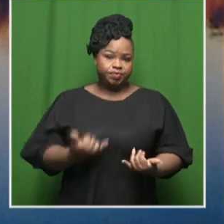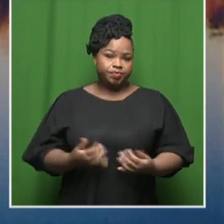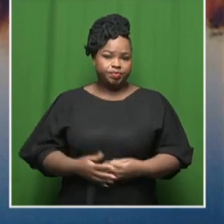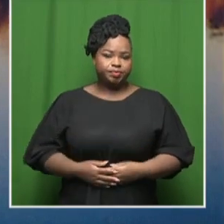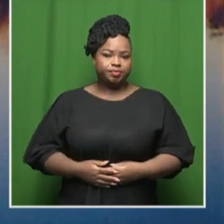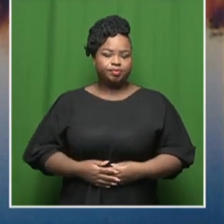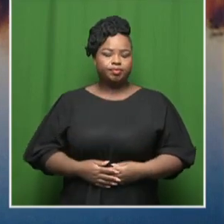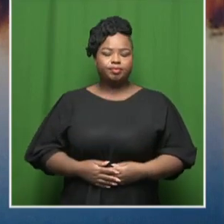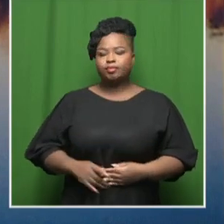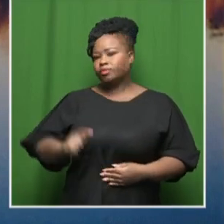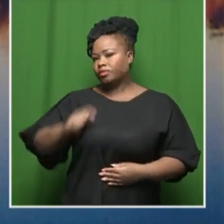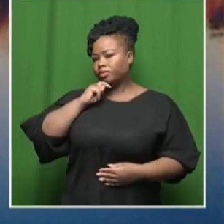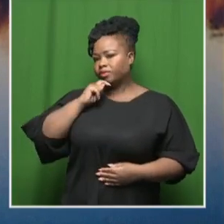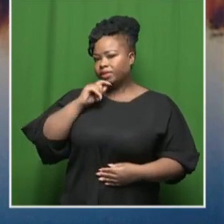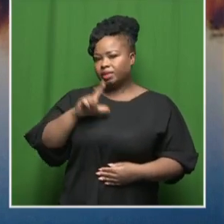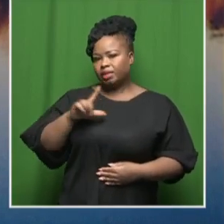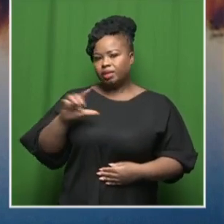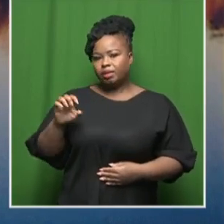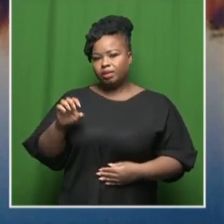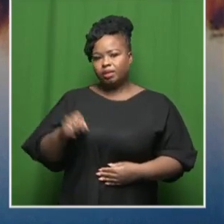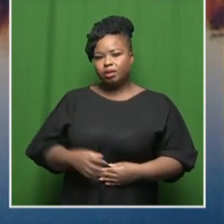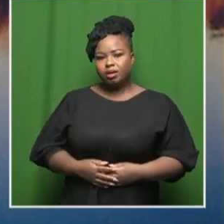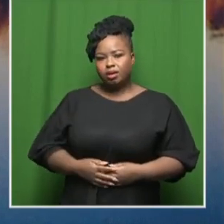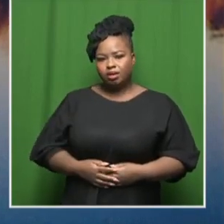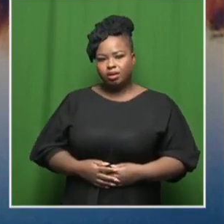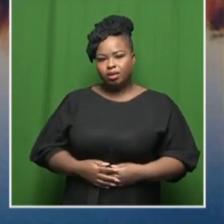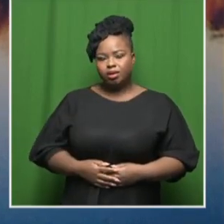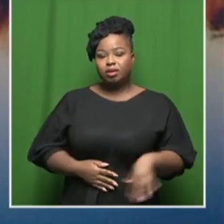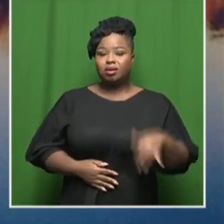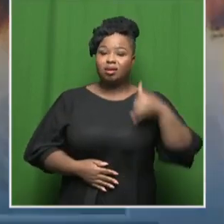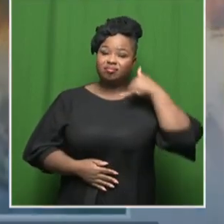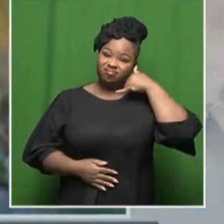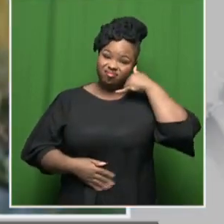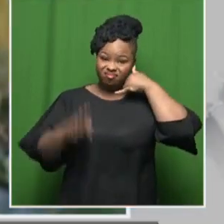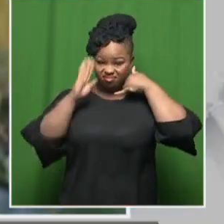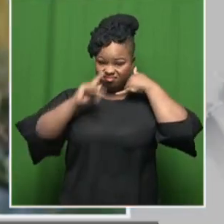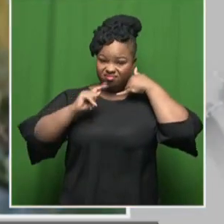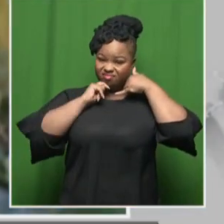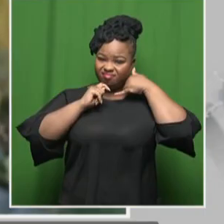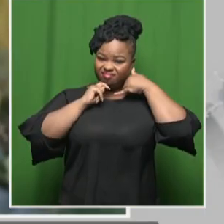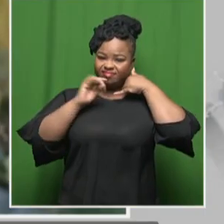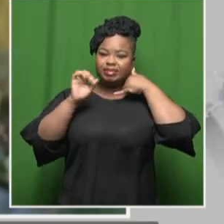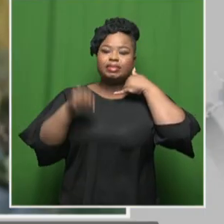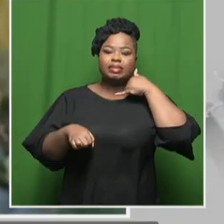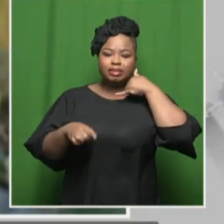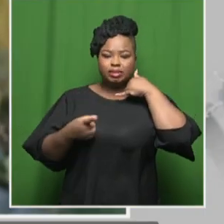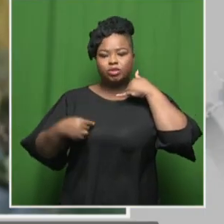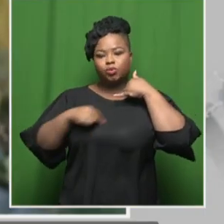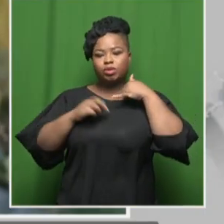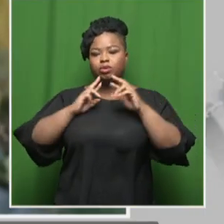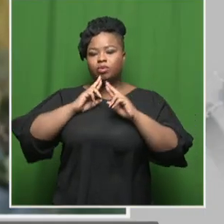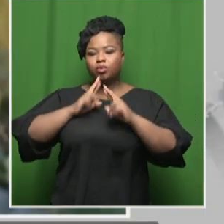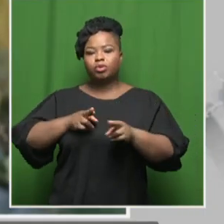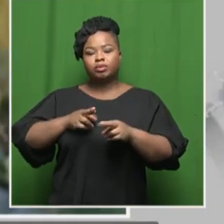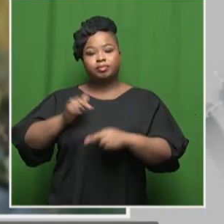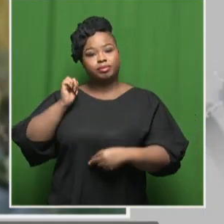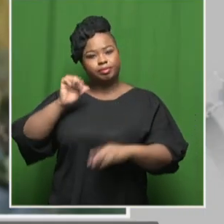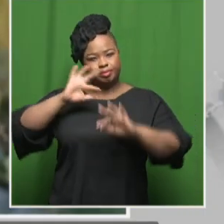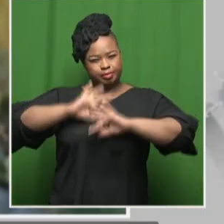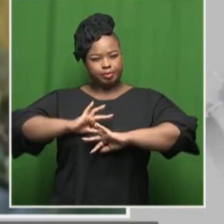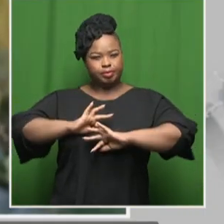Good morning, Jan. Welcome to the shores. Yes, we can report that last night